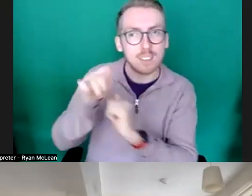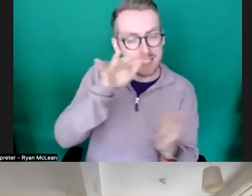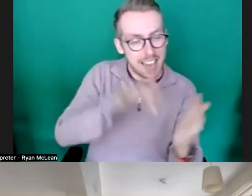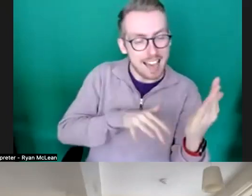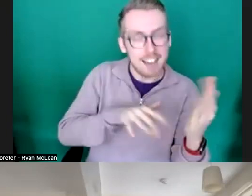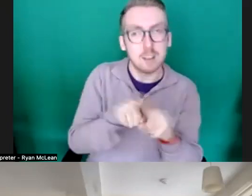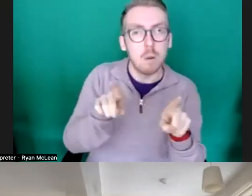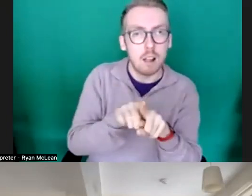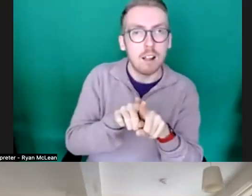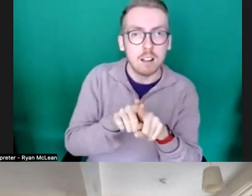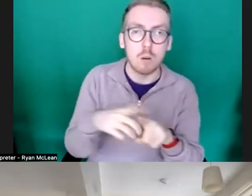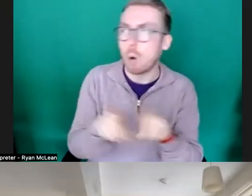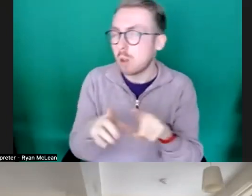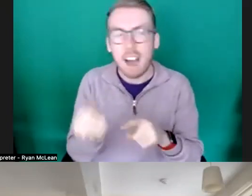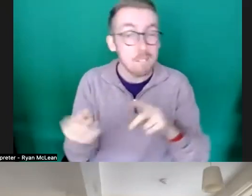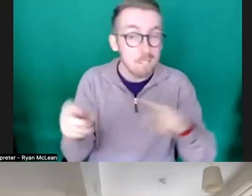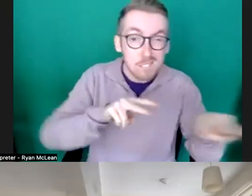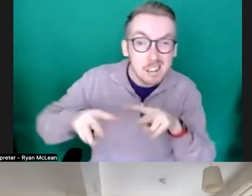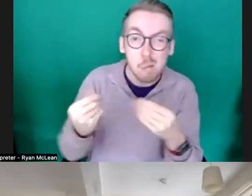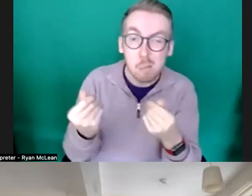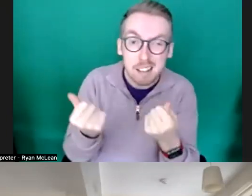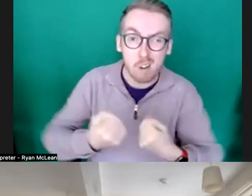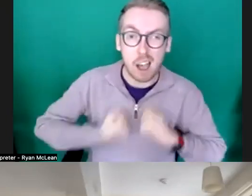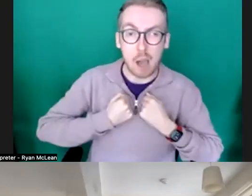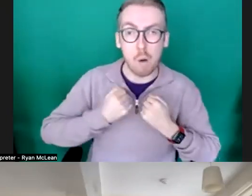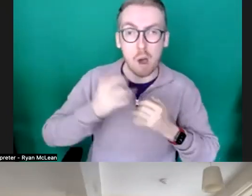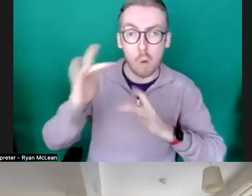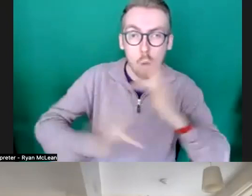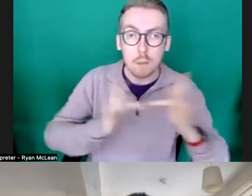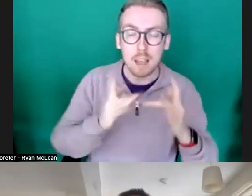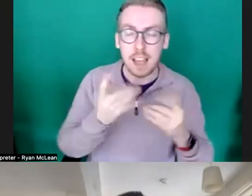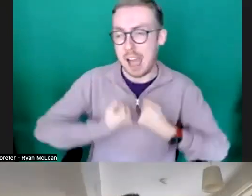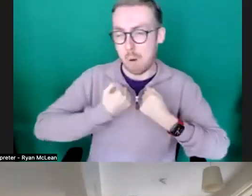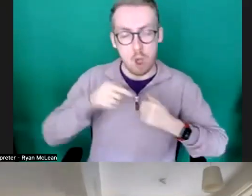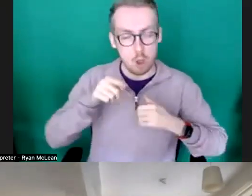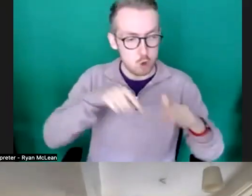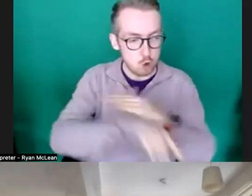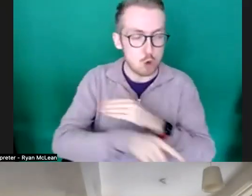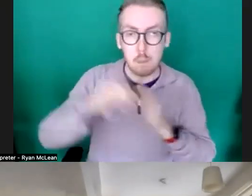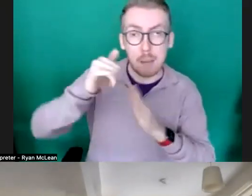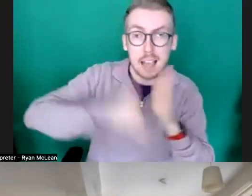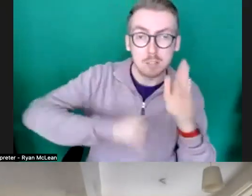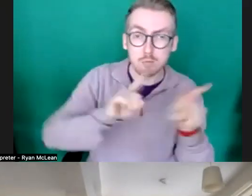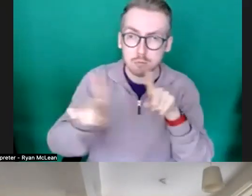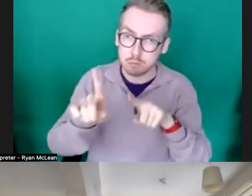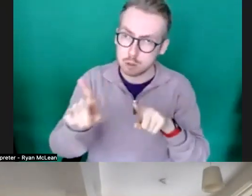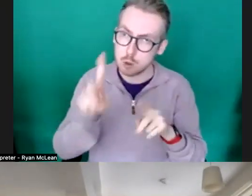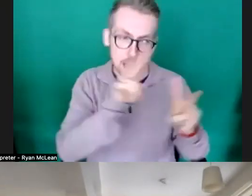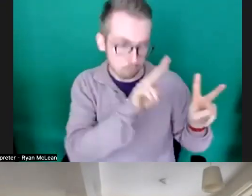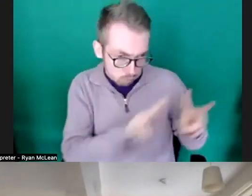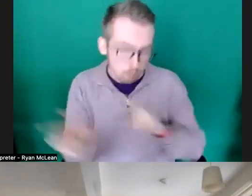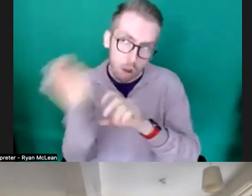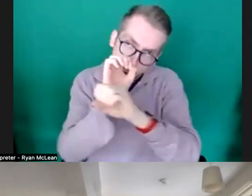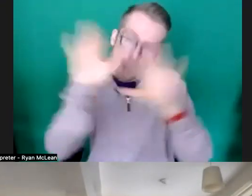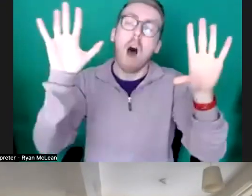bits of video material um on our website or on our youtube page that will give you an idea of what those festivals kind of look